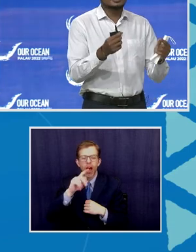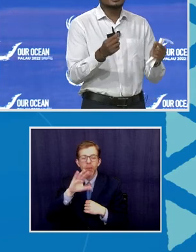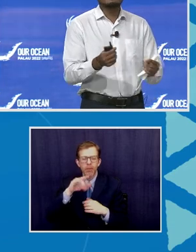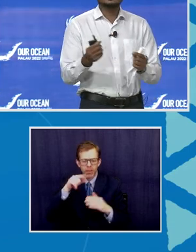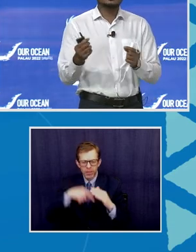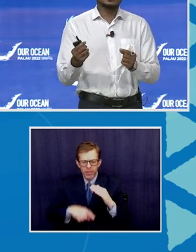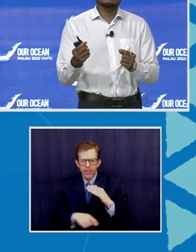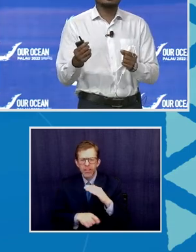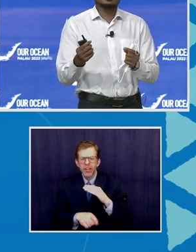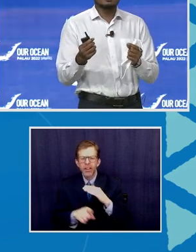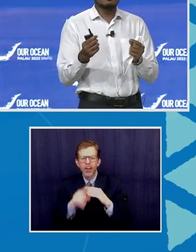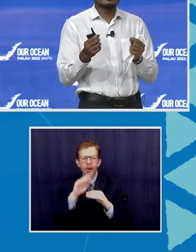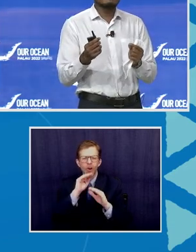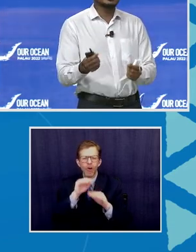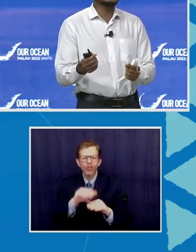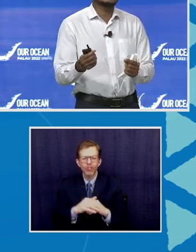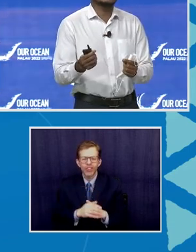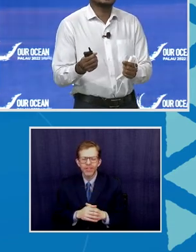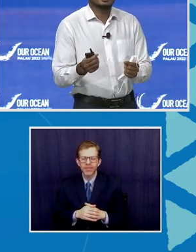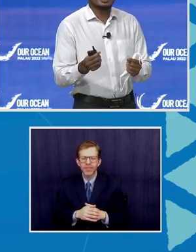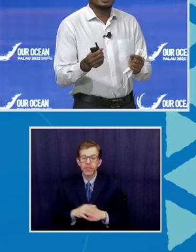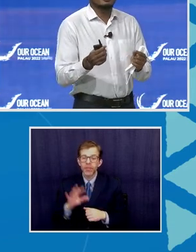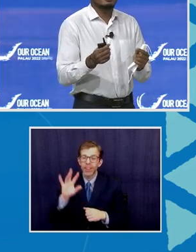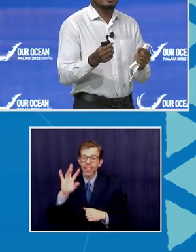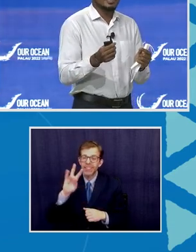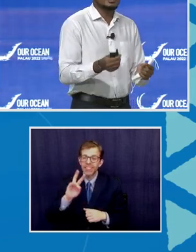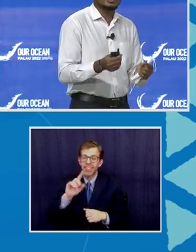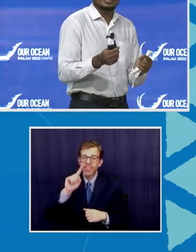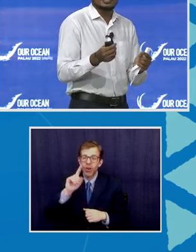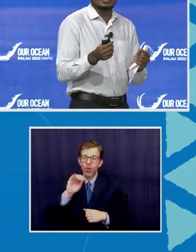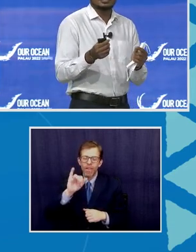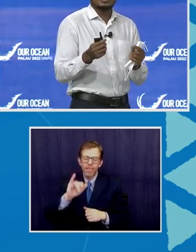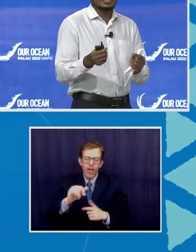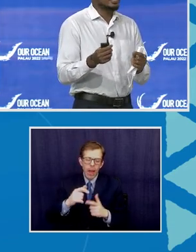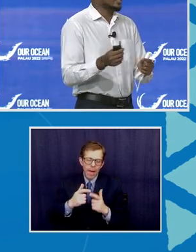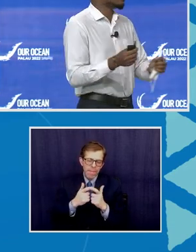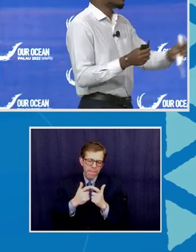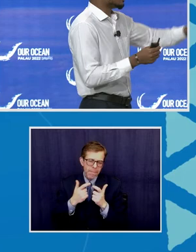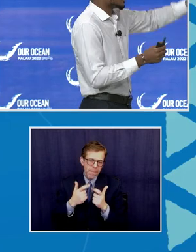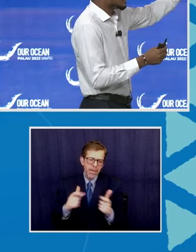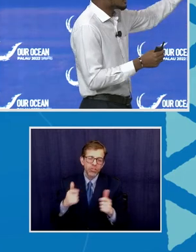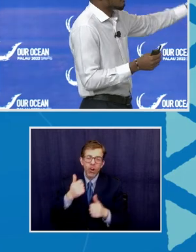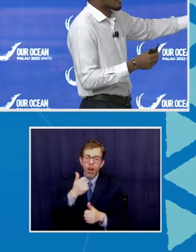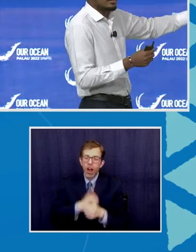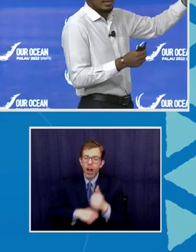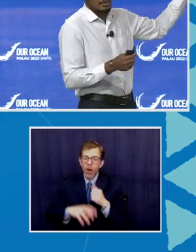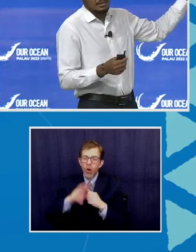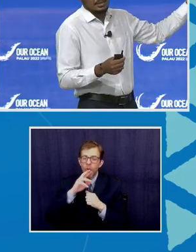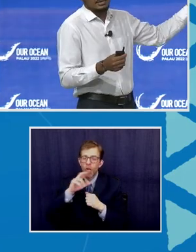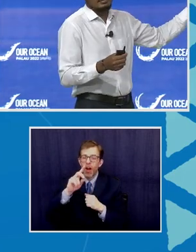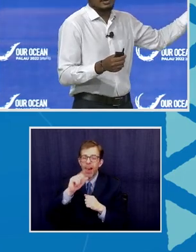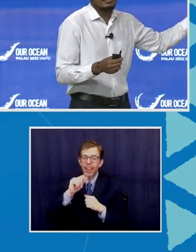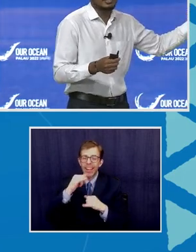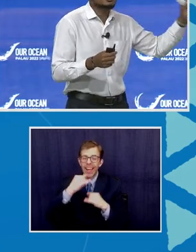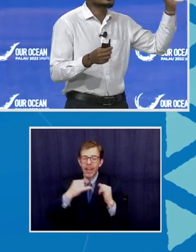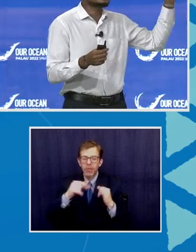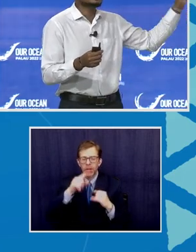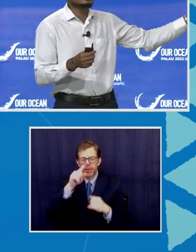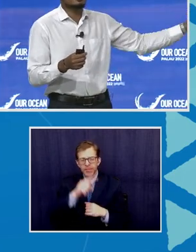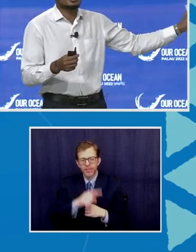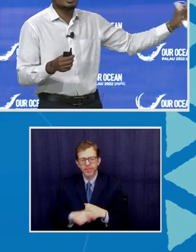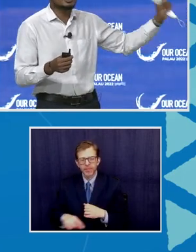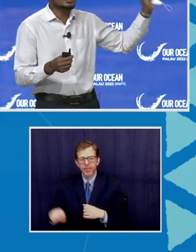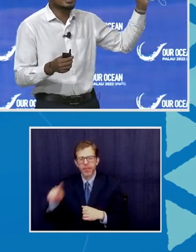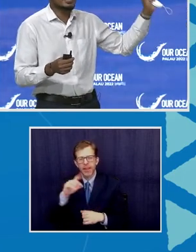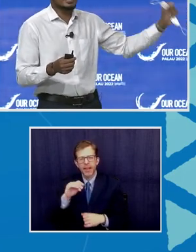right? And 71 of the major undersea data cables surround the continent of Africa. So